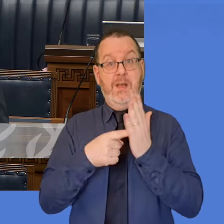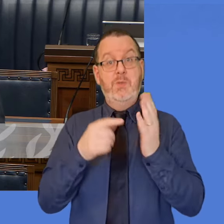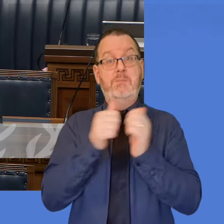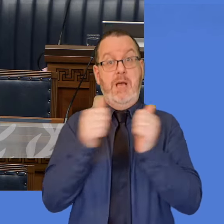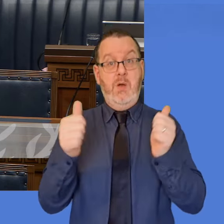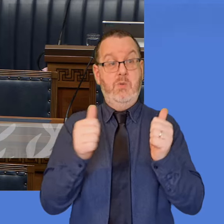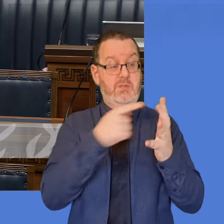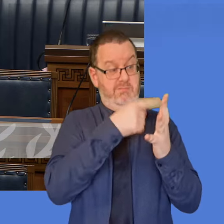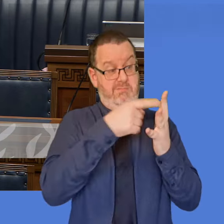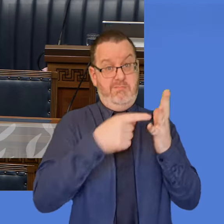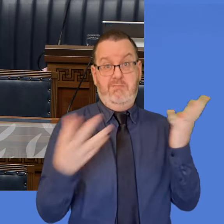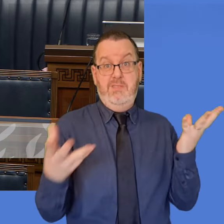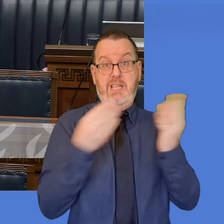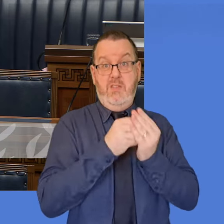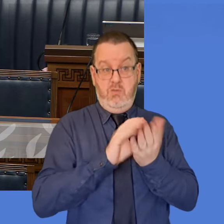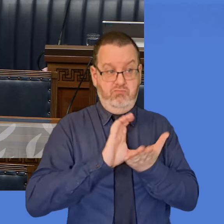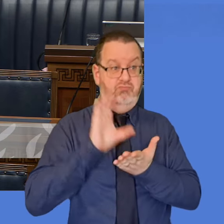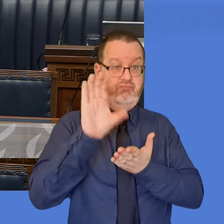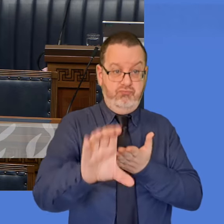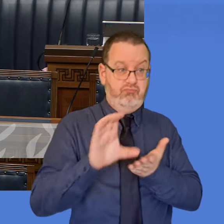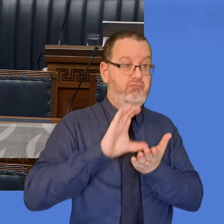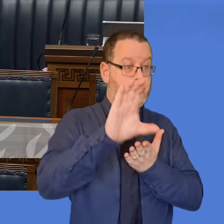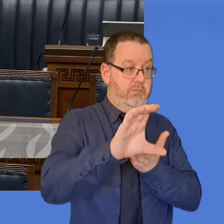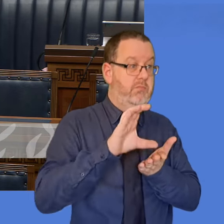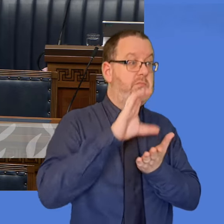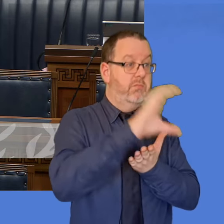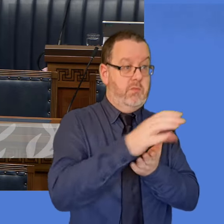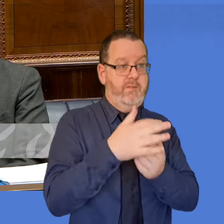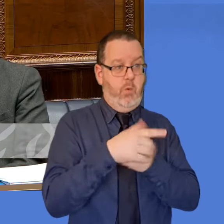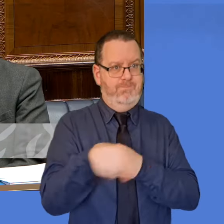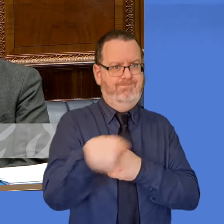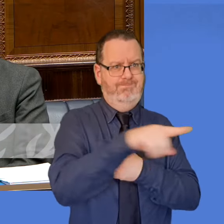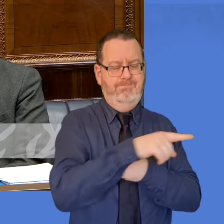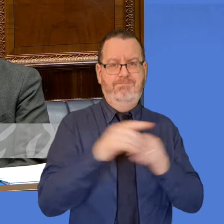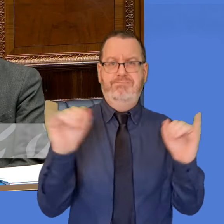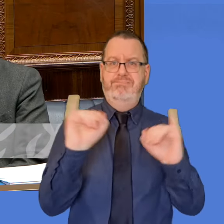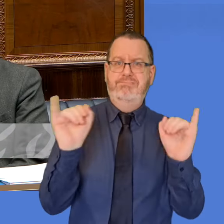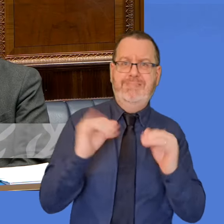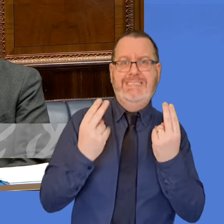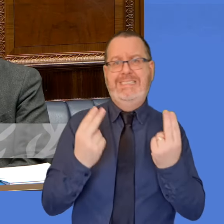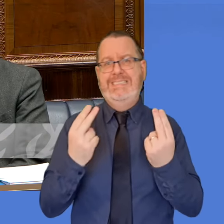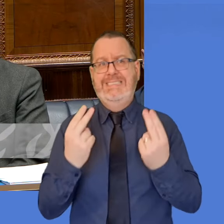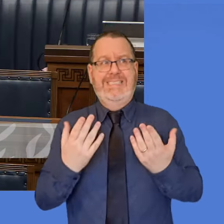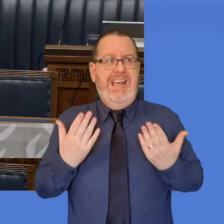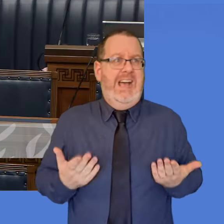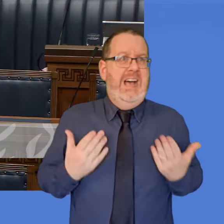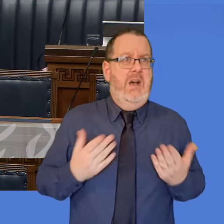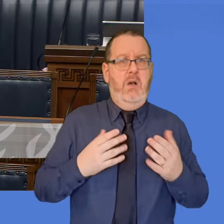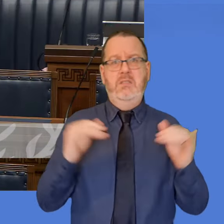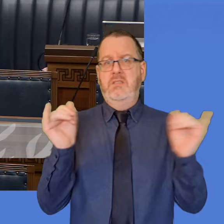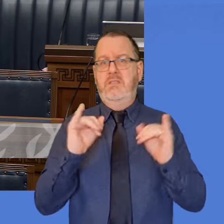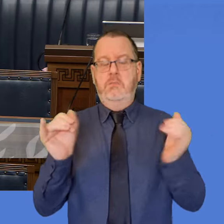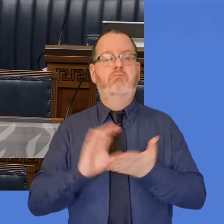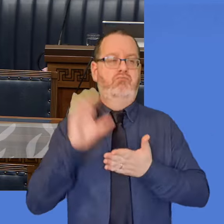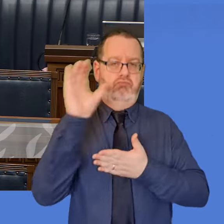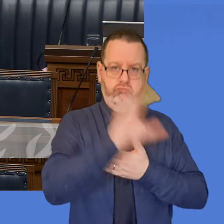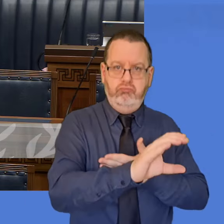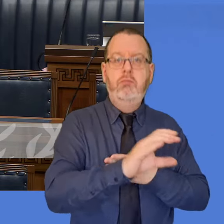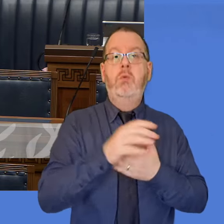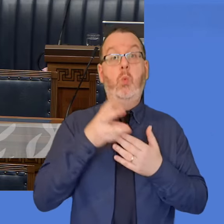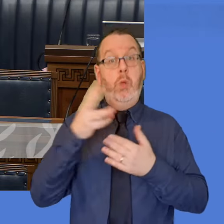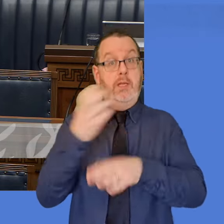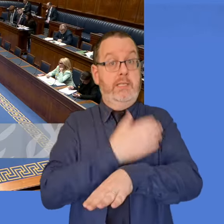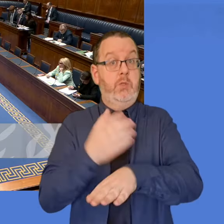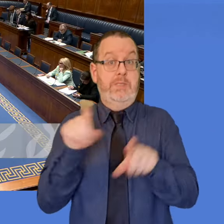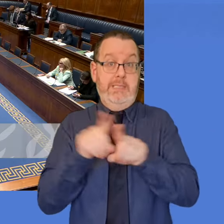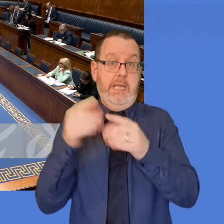to help those that find themselves in that immediate need. That will continue to be the case as we